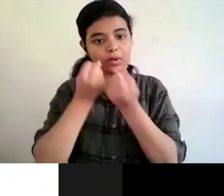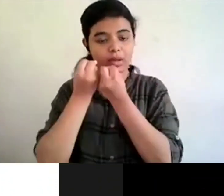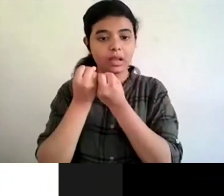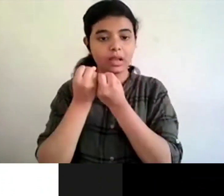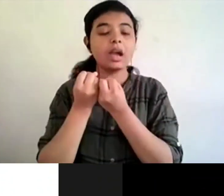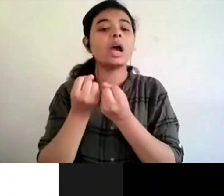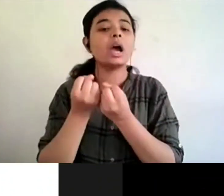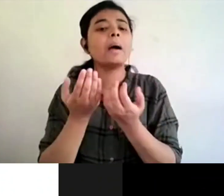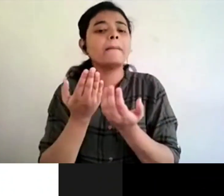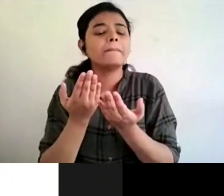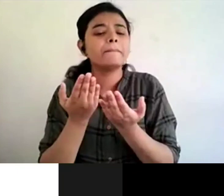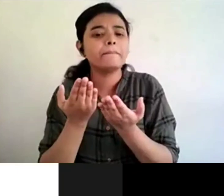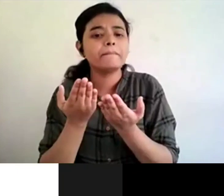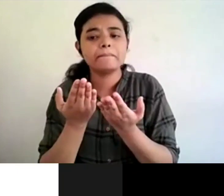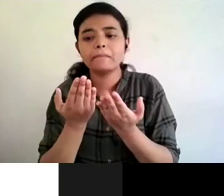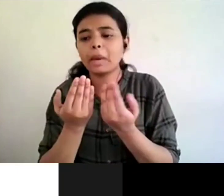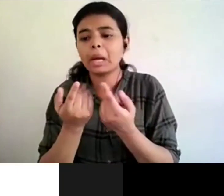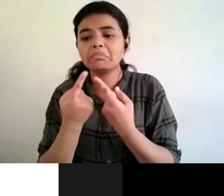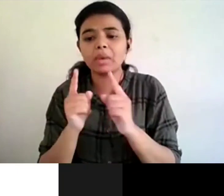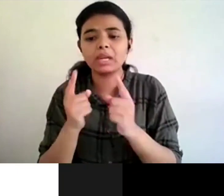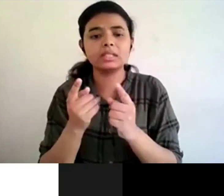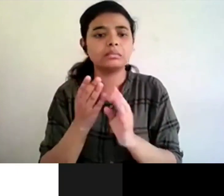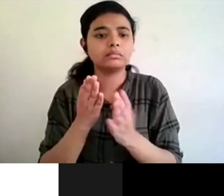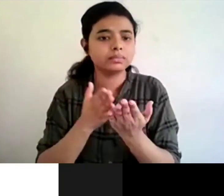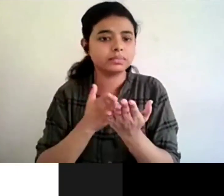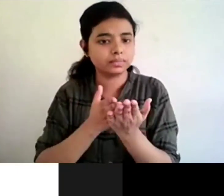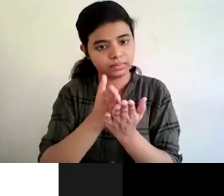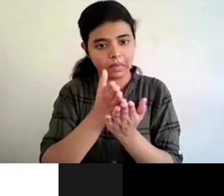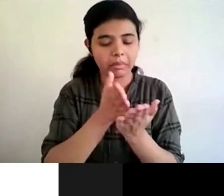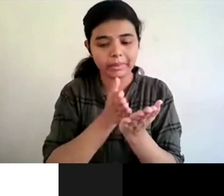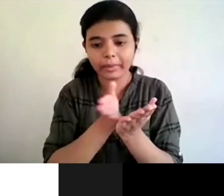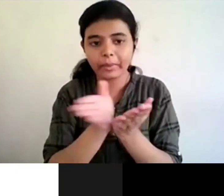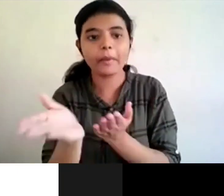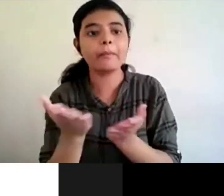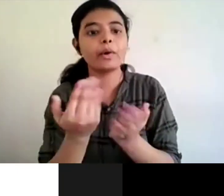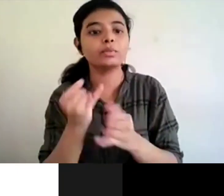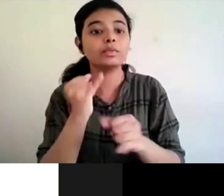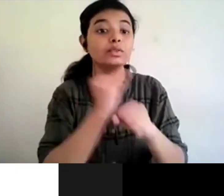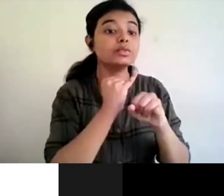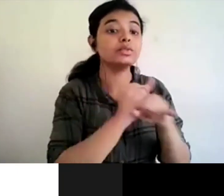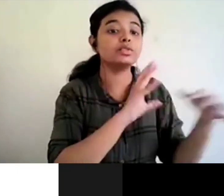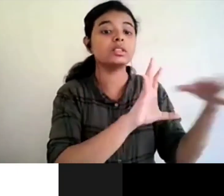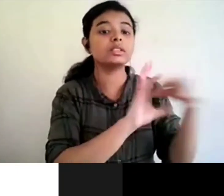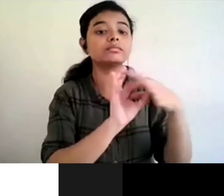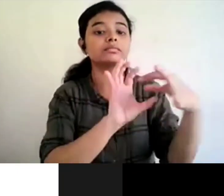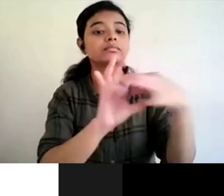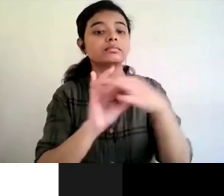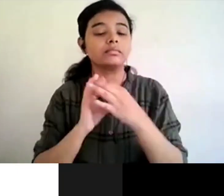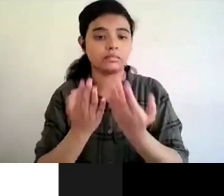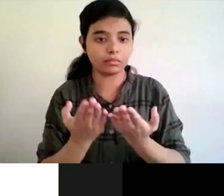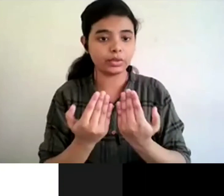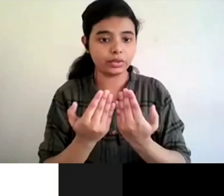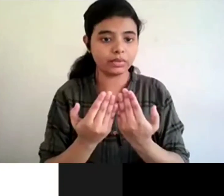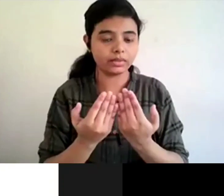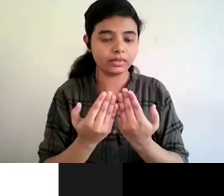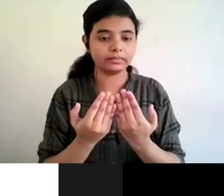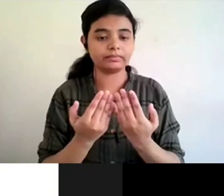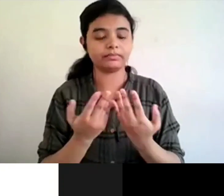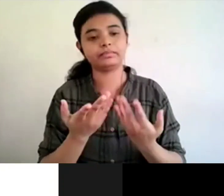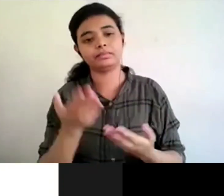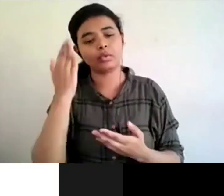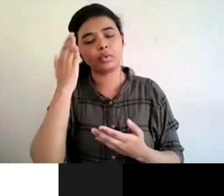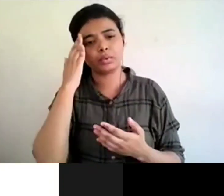some uh like one other way wherein different institutions could maybe contact uh you know different uh